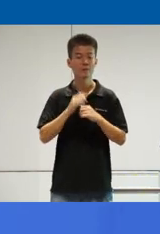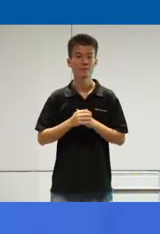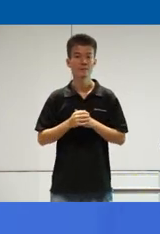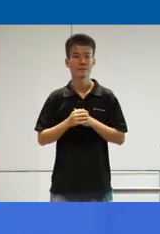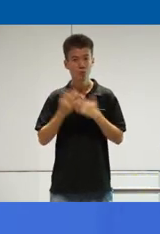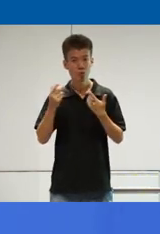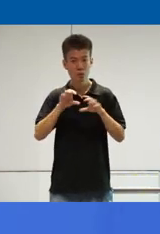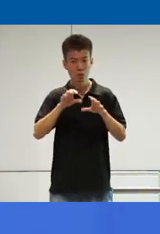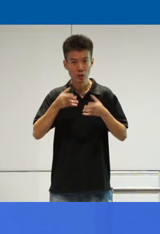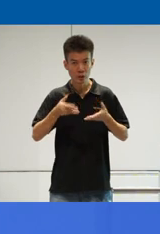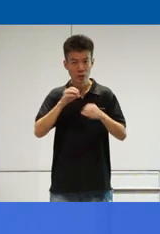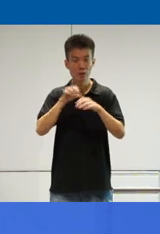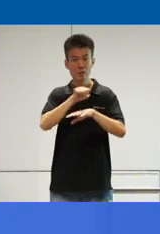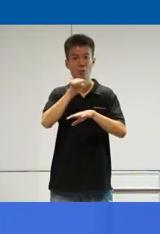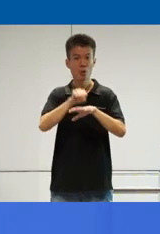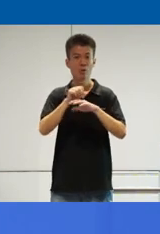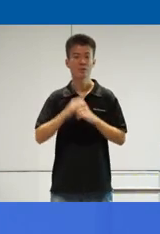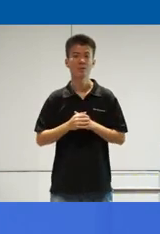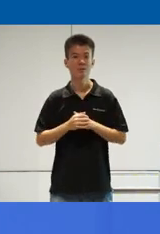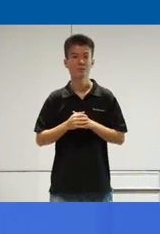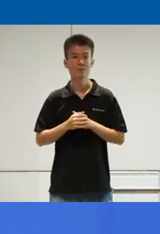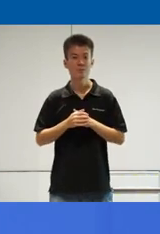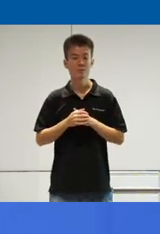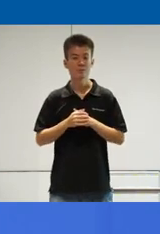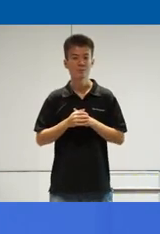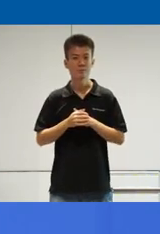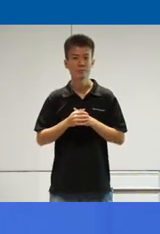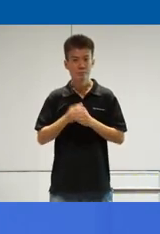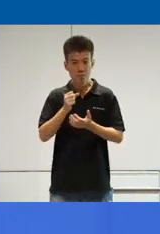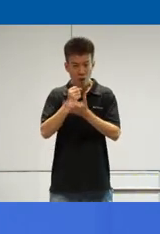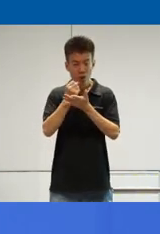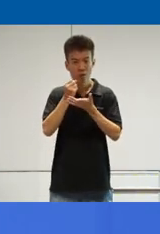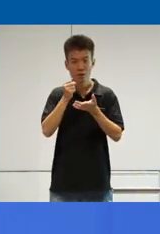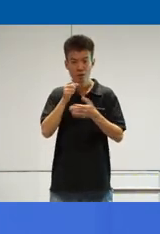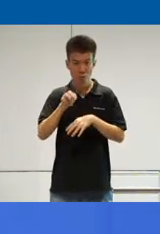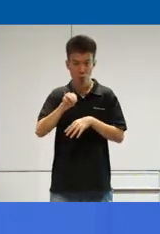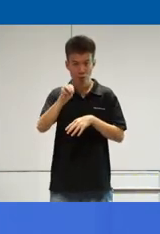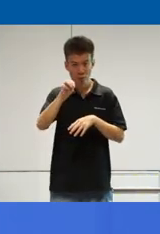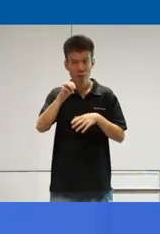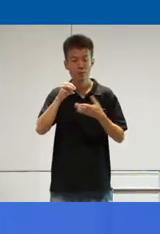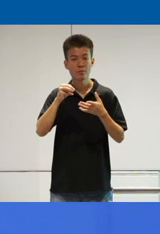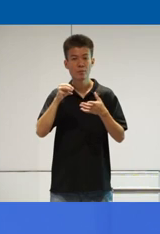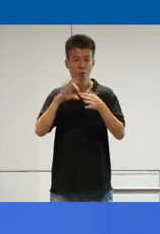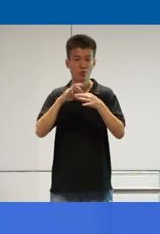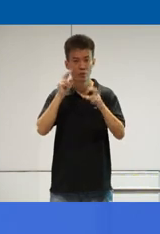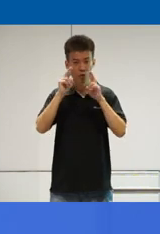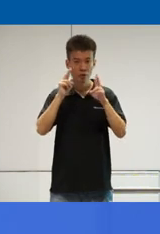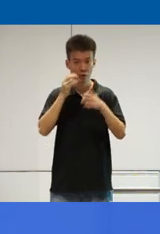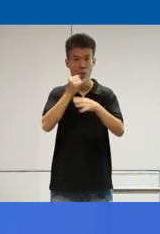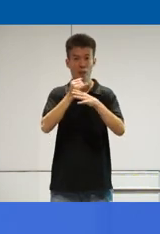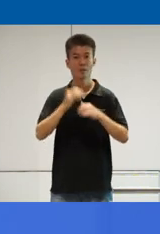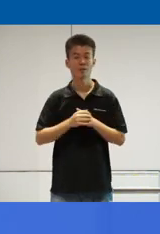that we did here in Singapore to help the mobility of a visually impaired group.